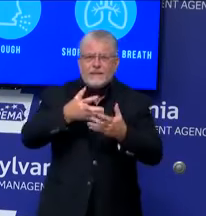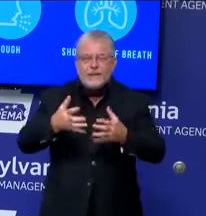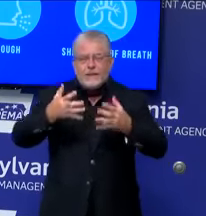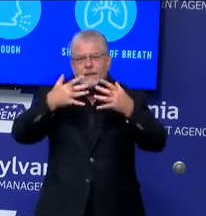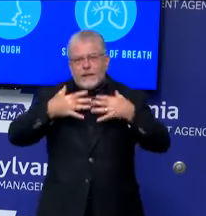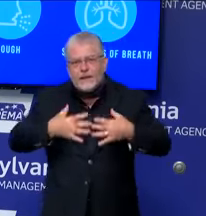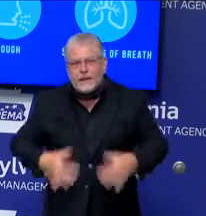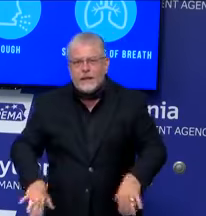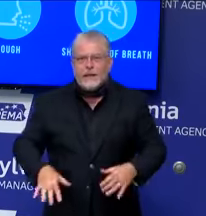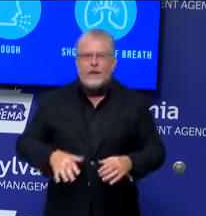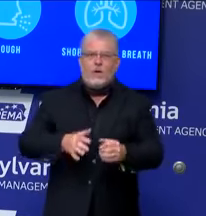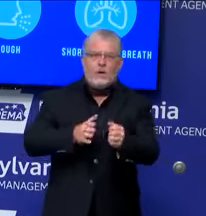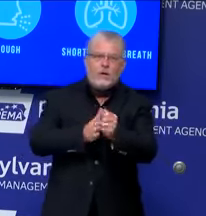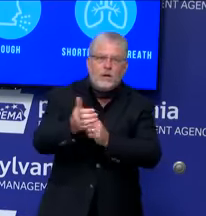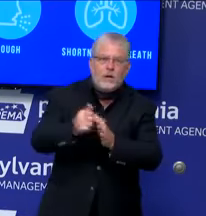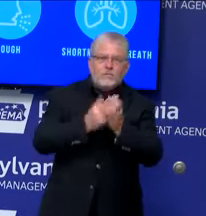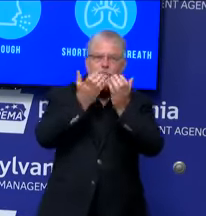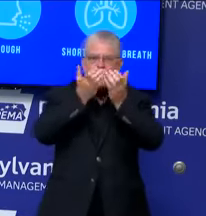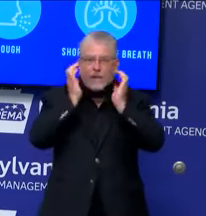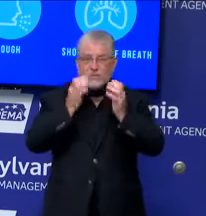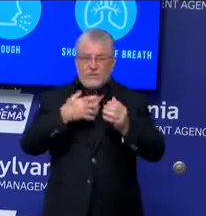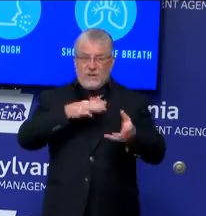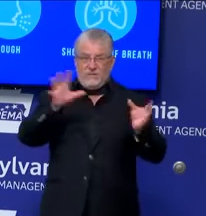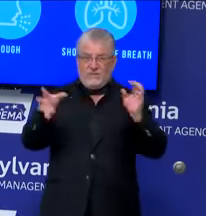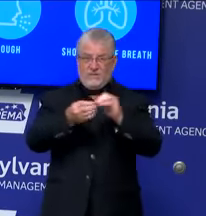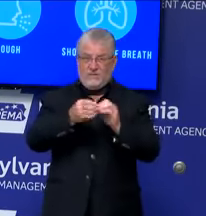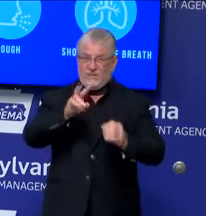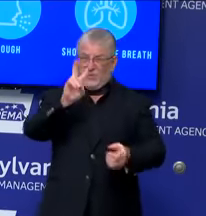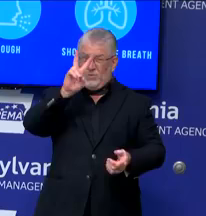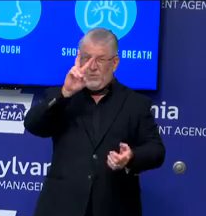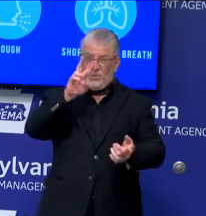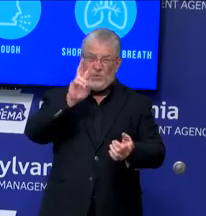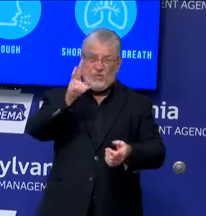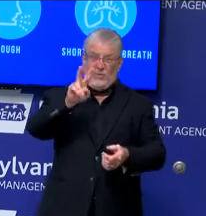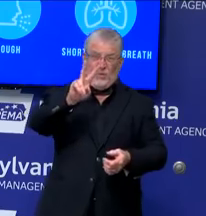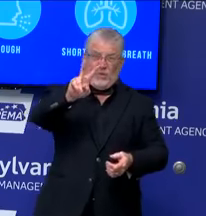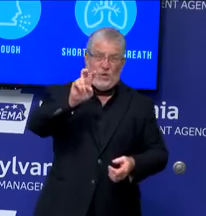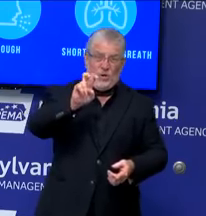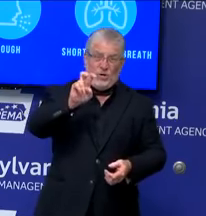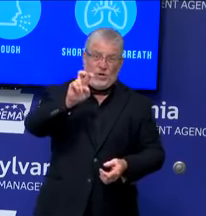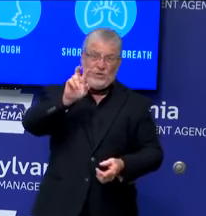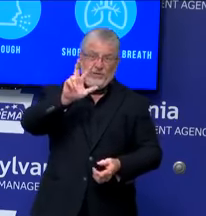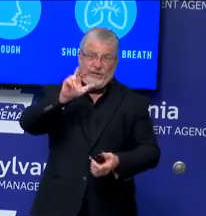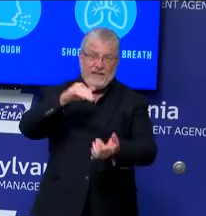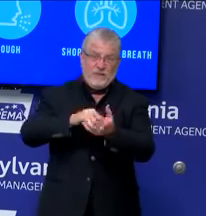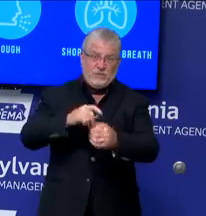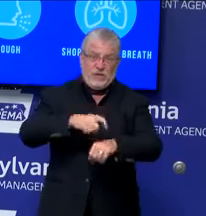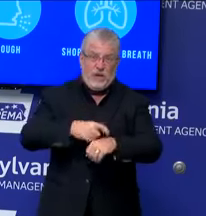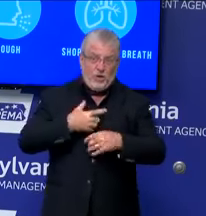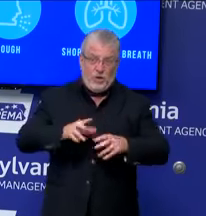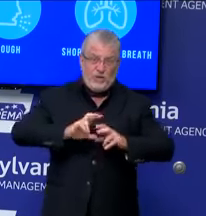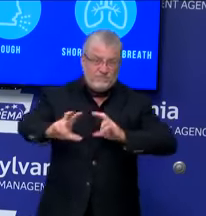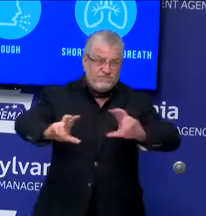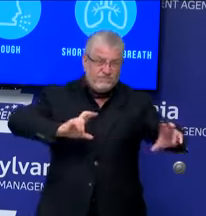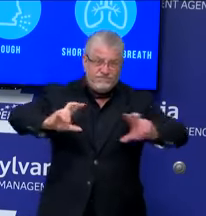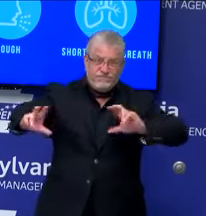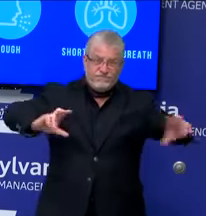pushes of personal protective equipment, including 306